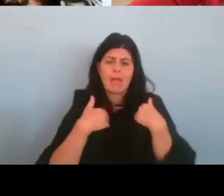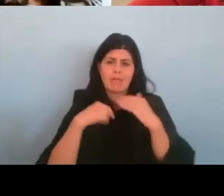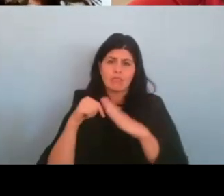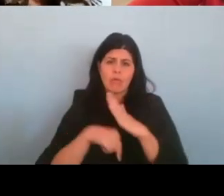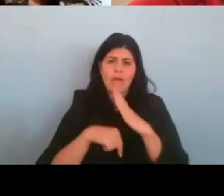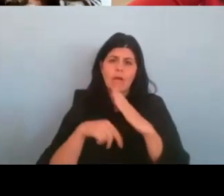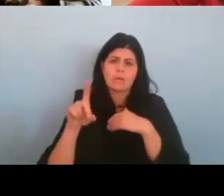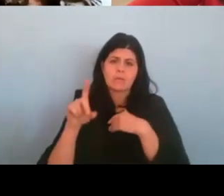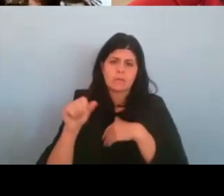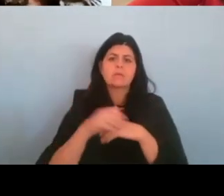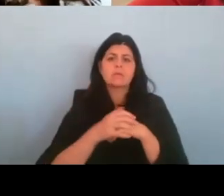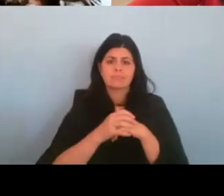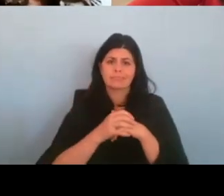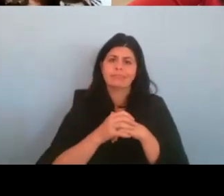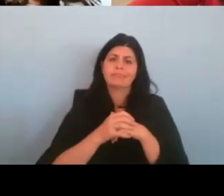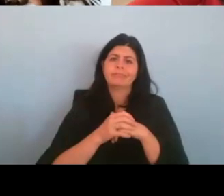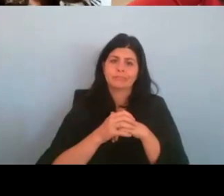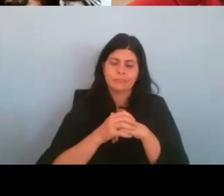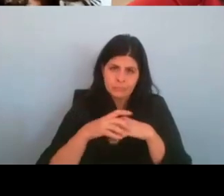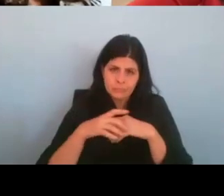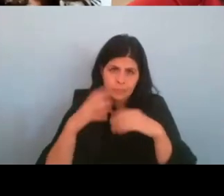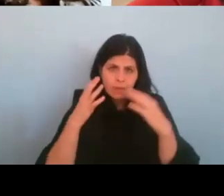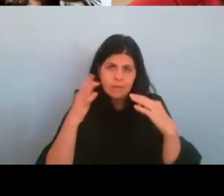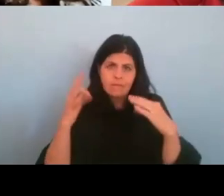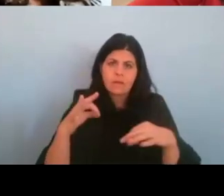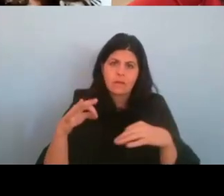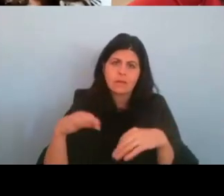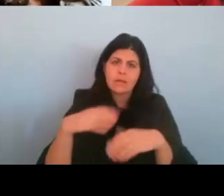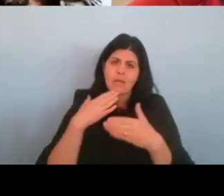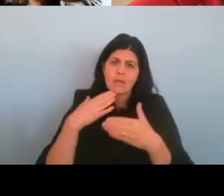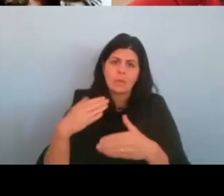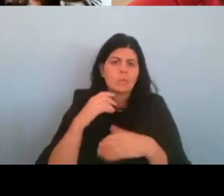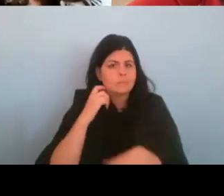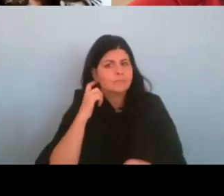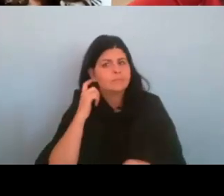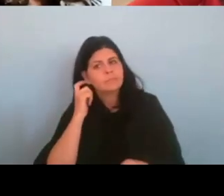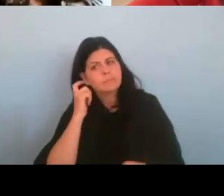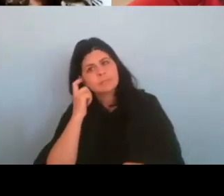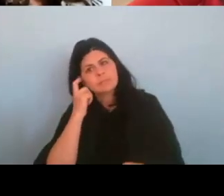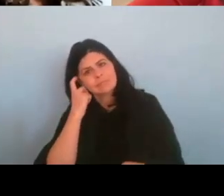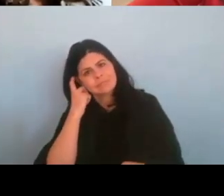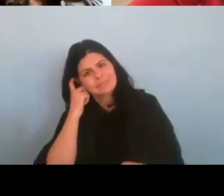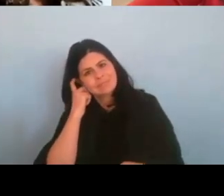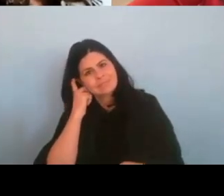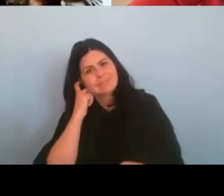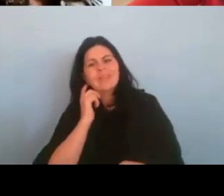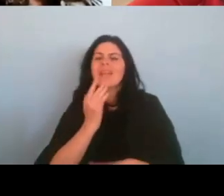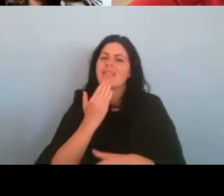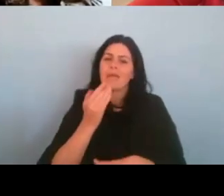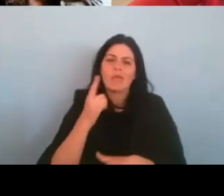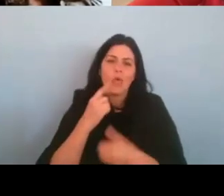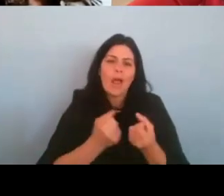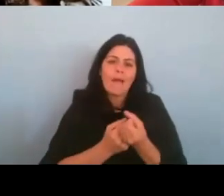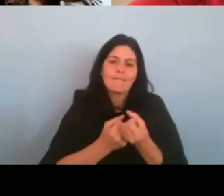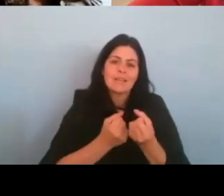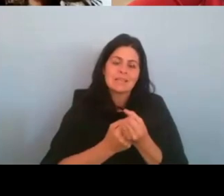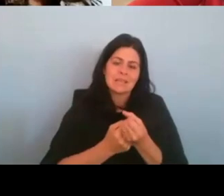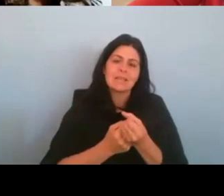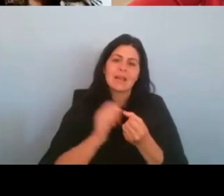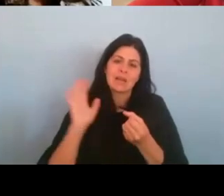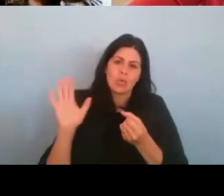definitely heard on that. Thank you. And thank you for your advocacy and your work.